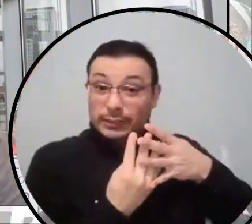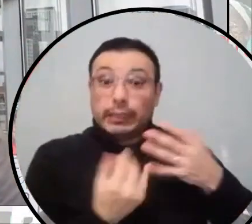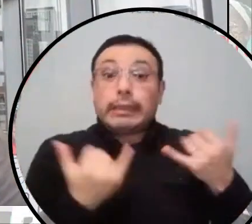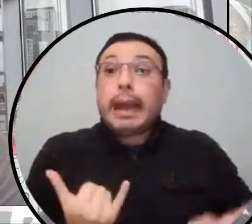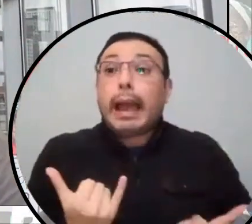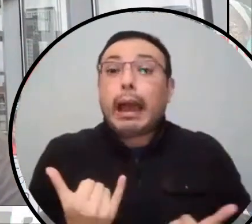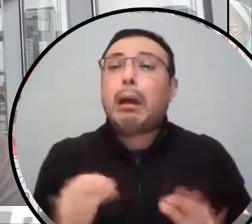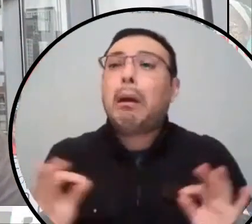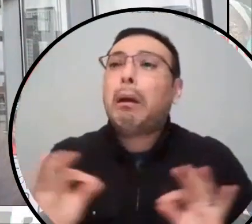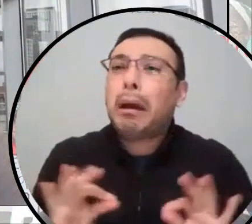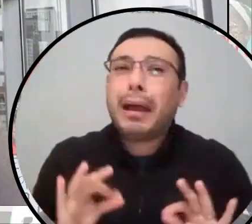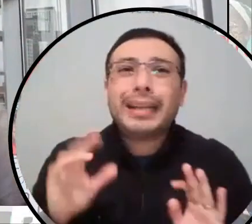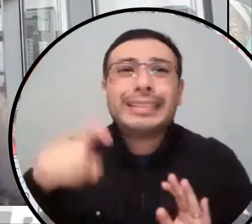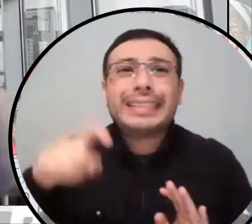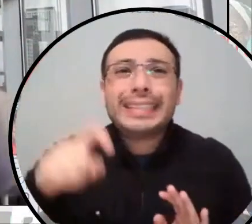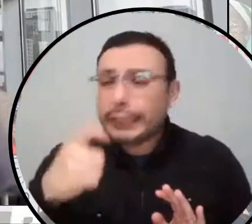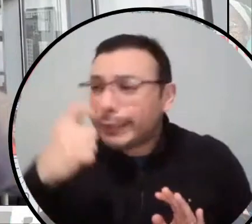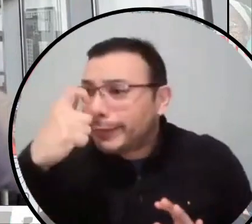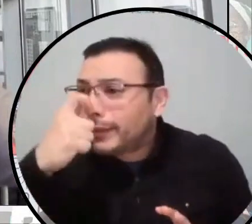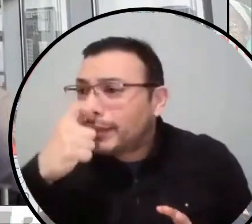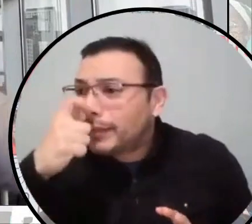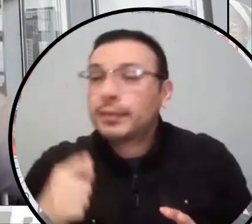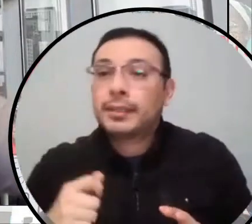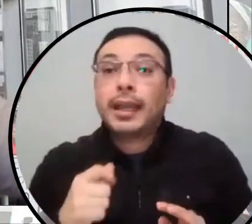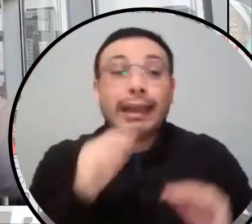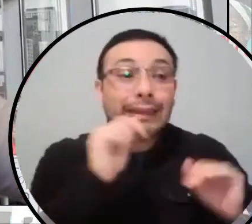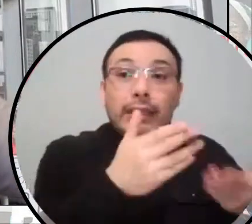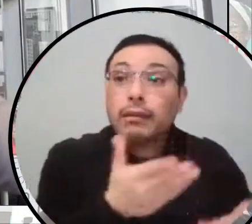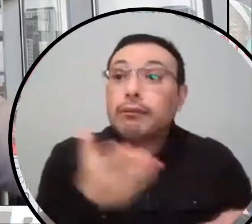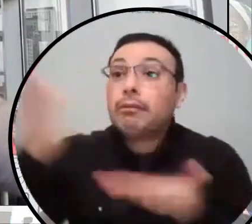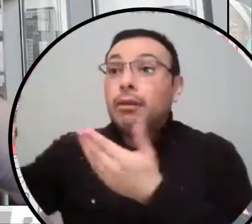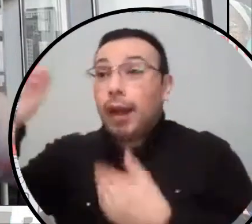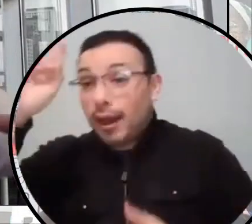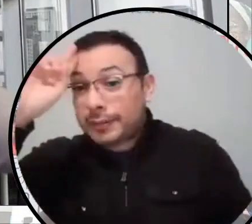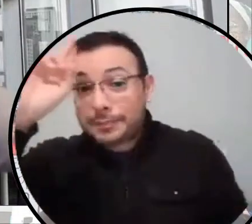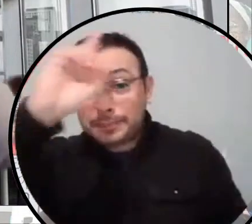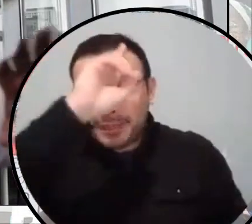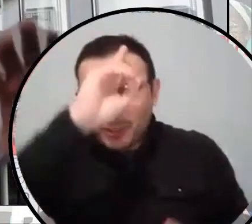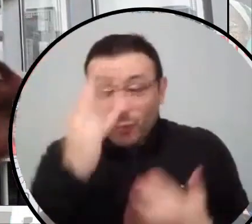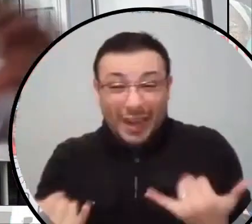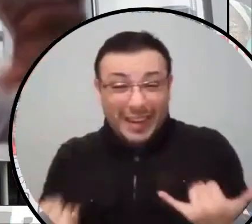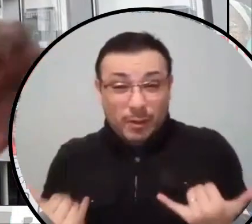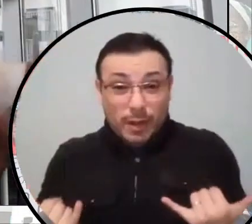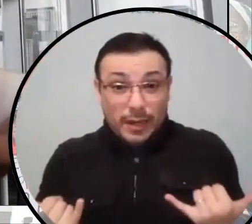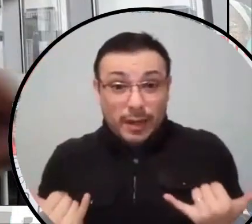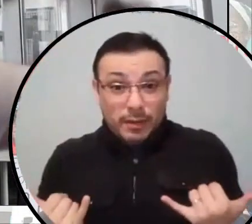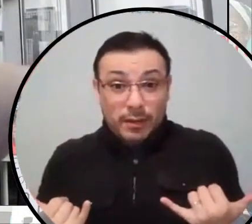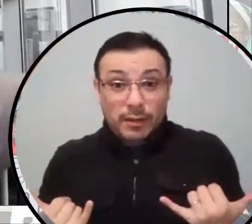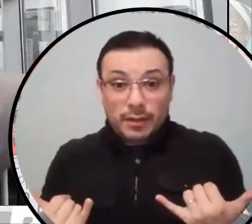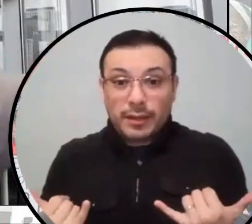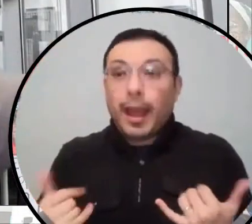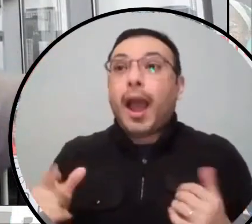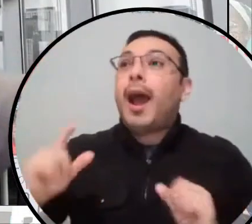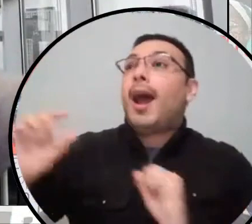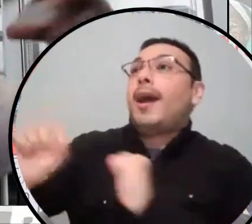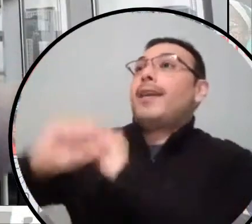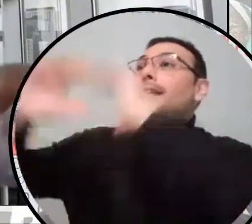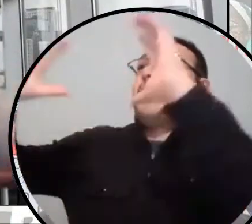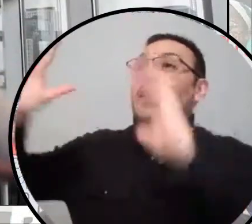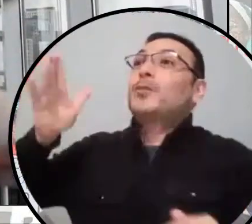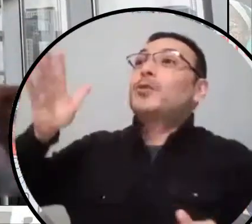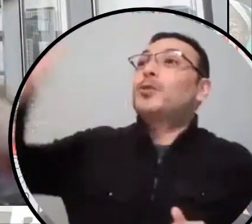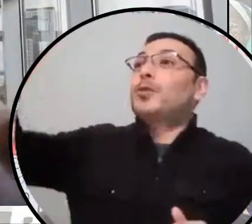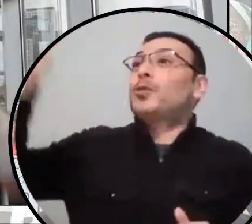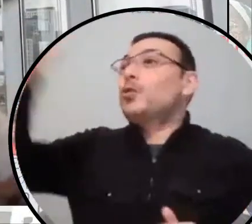paper, who need, uh, to get to the hospital right now as we speak. So even though we can dream about getting rid of prisons,